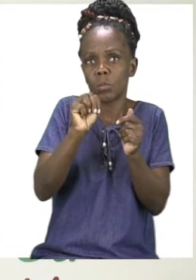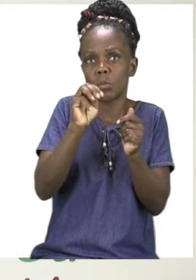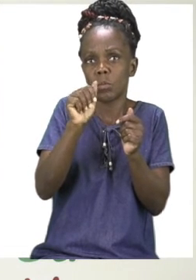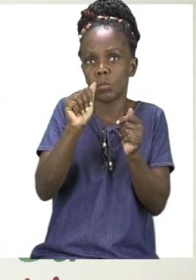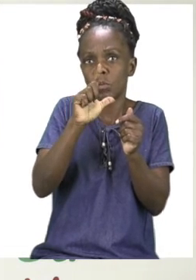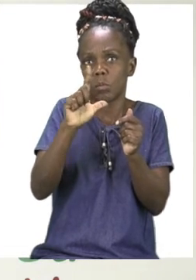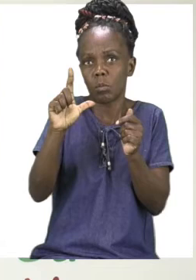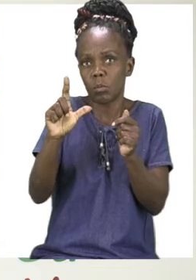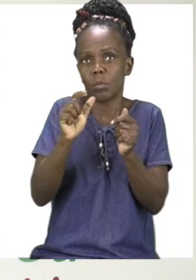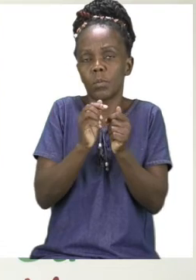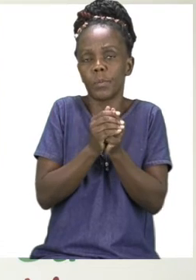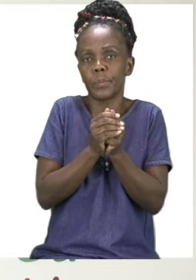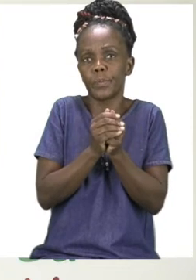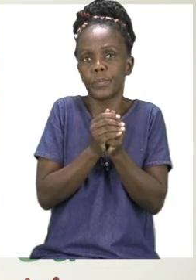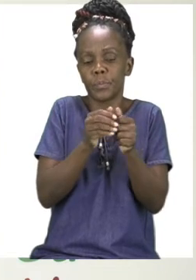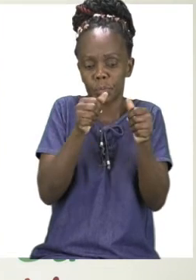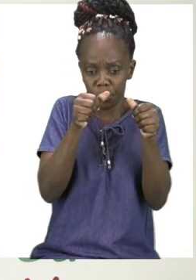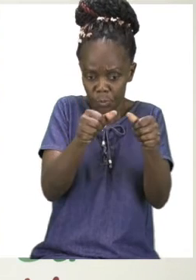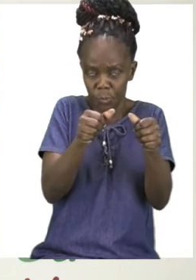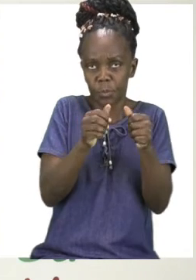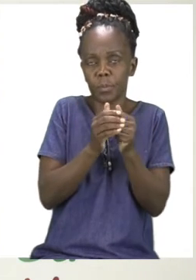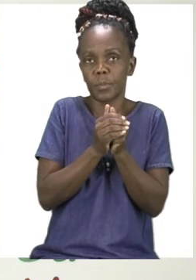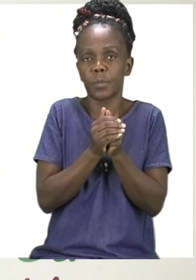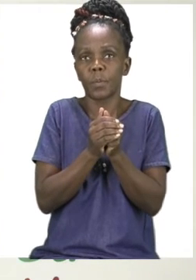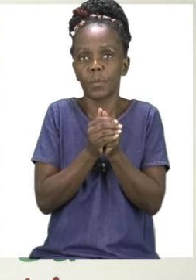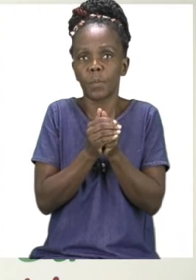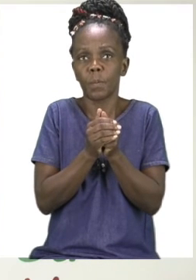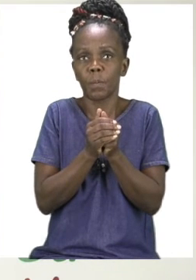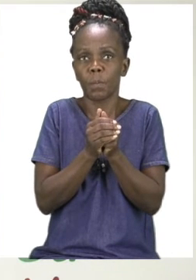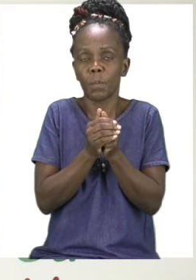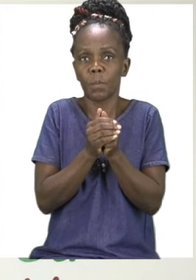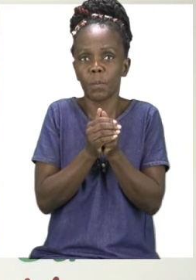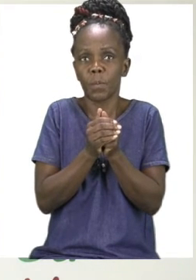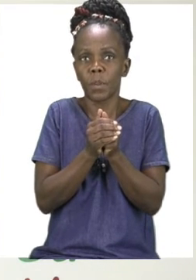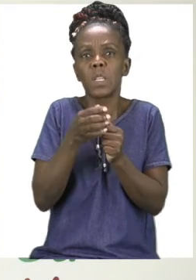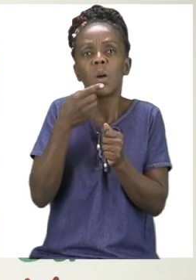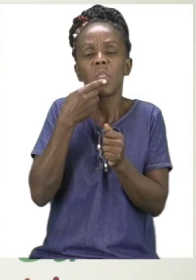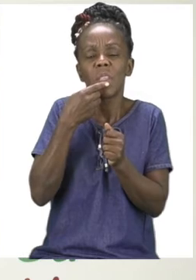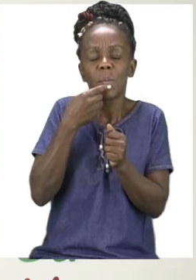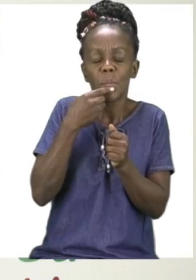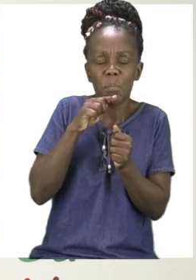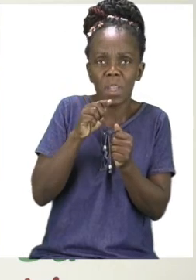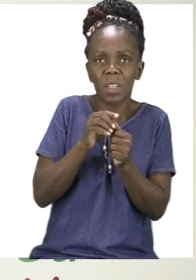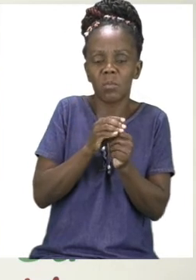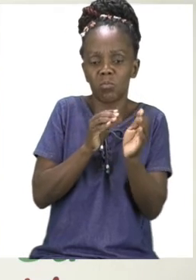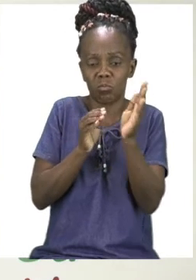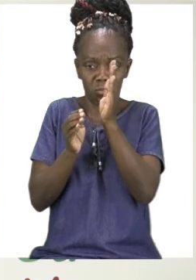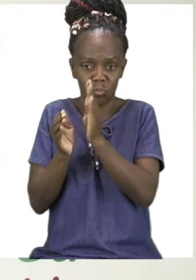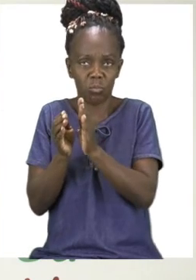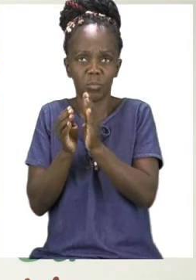is. Now we can now stick our man on the side of